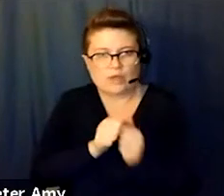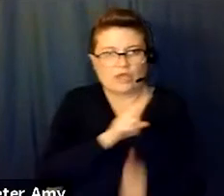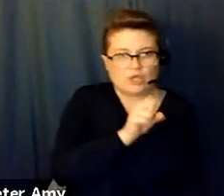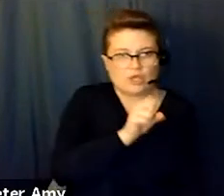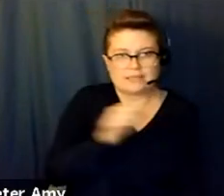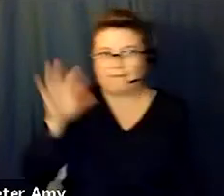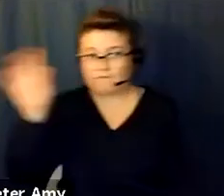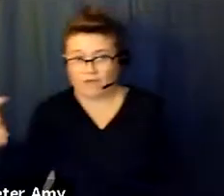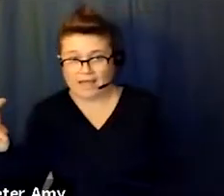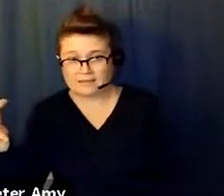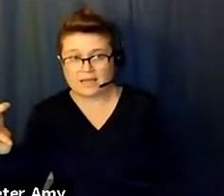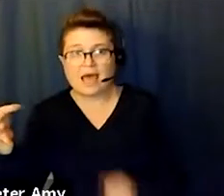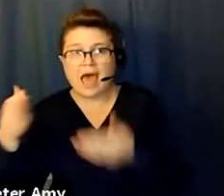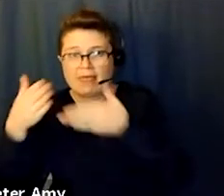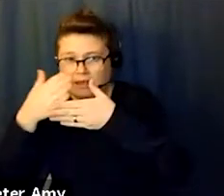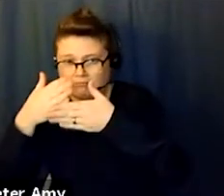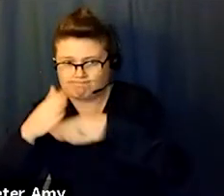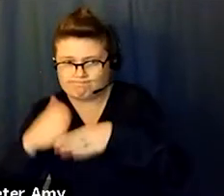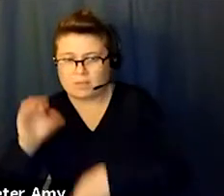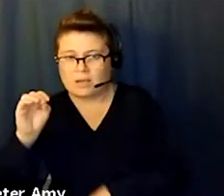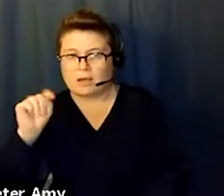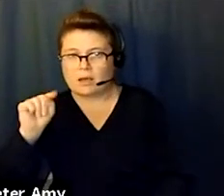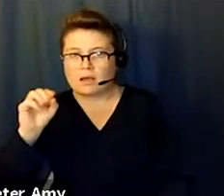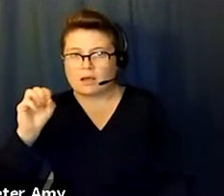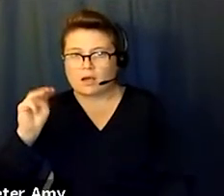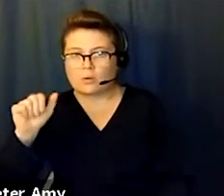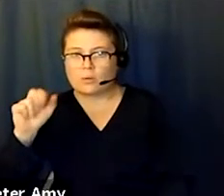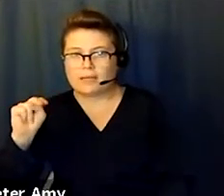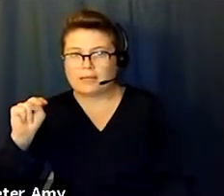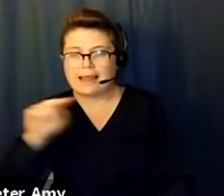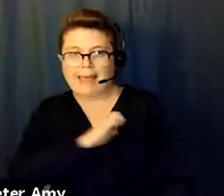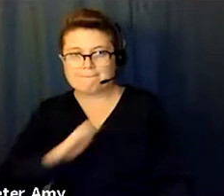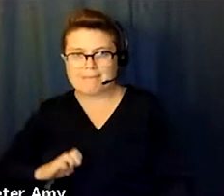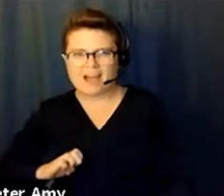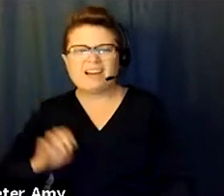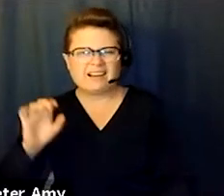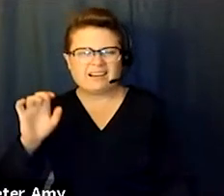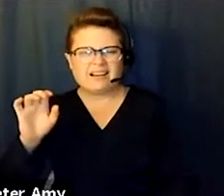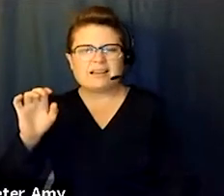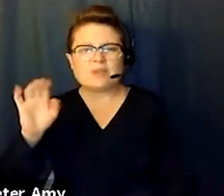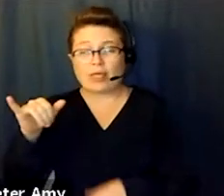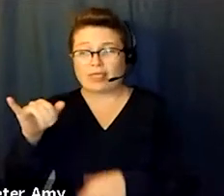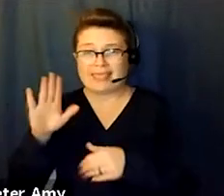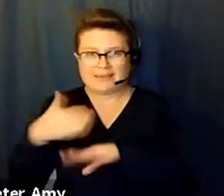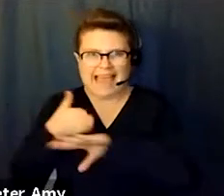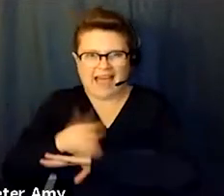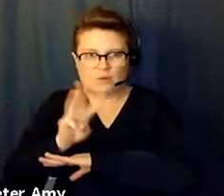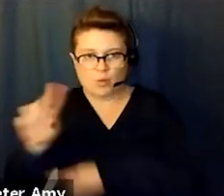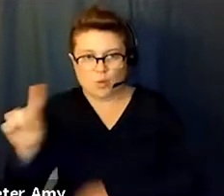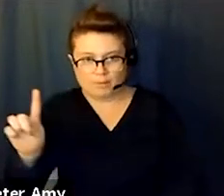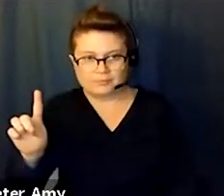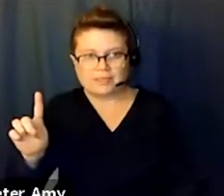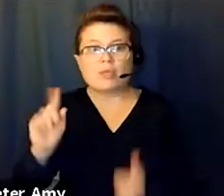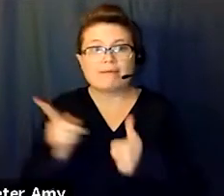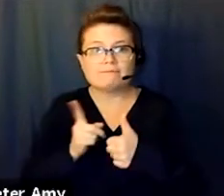what was then the Ottoman Empire after World War I. And the Soviet Union, the first socialist republic, the first